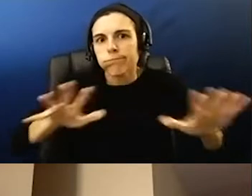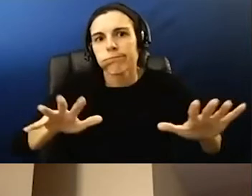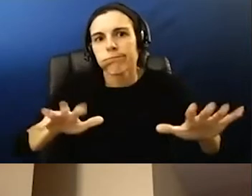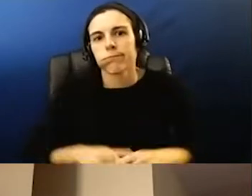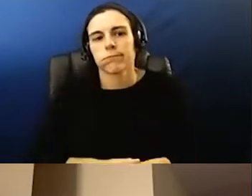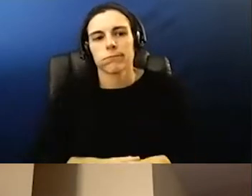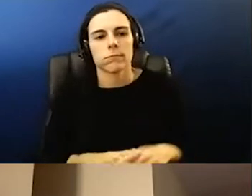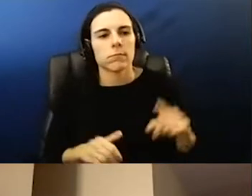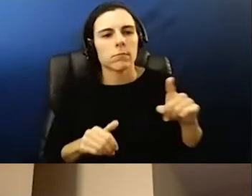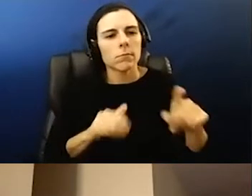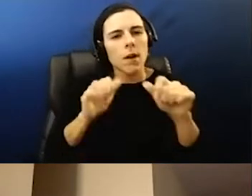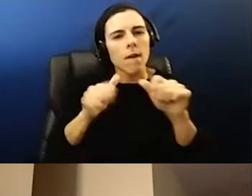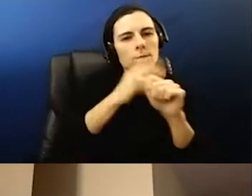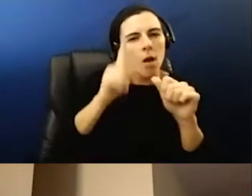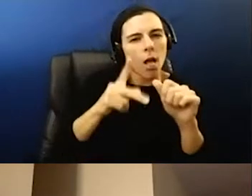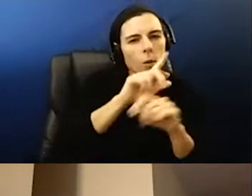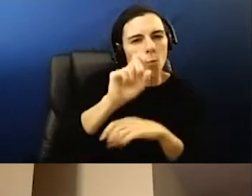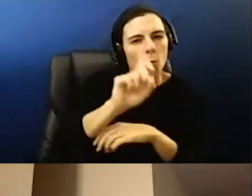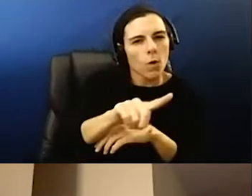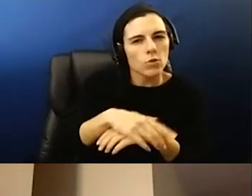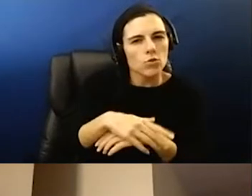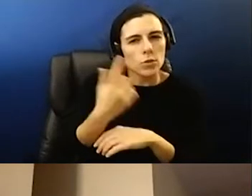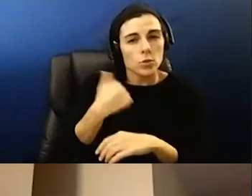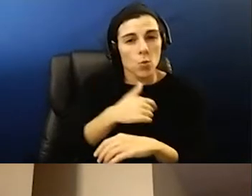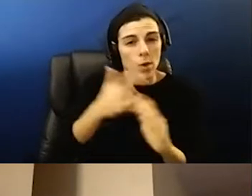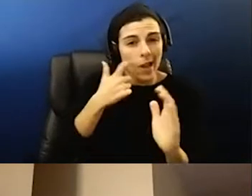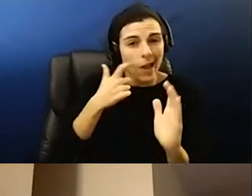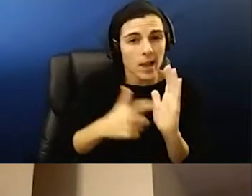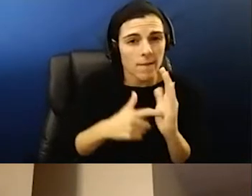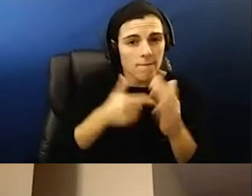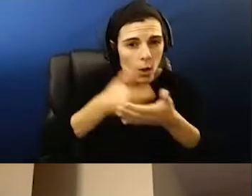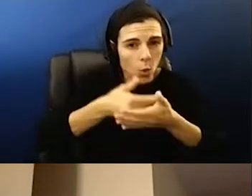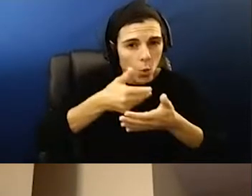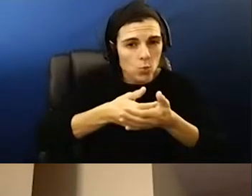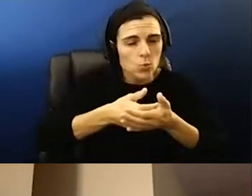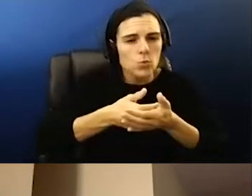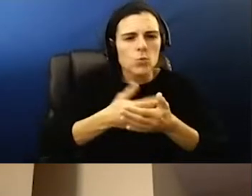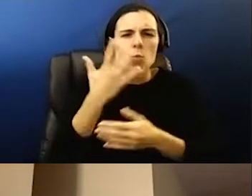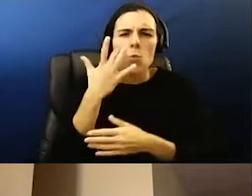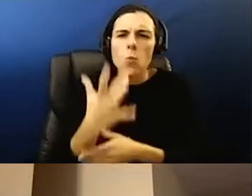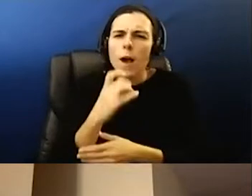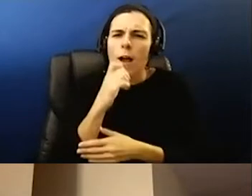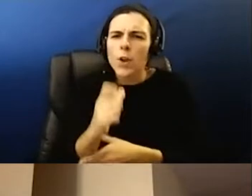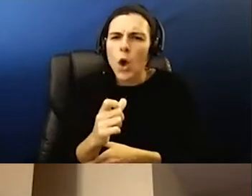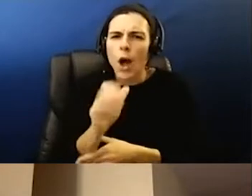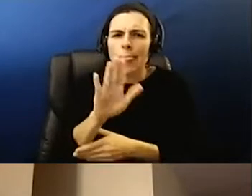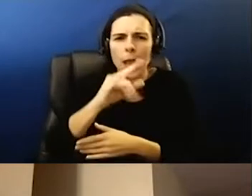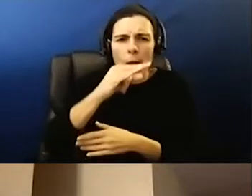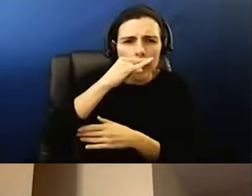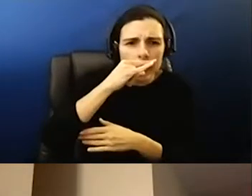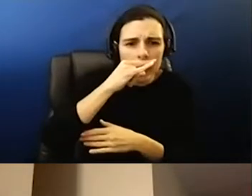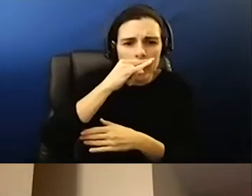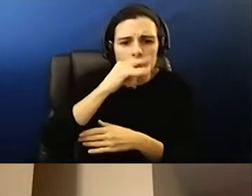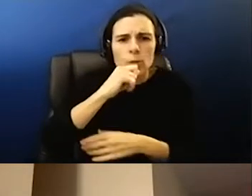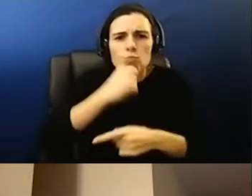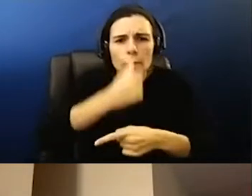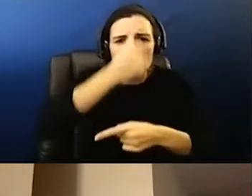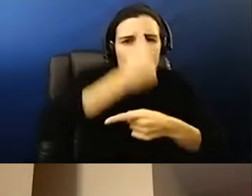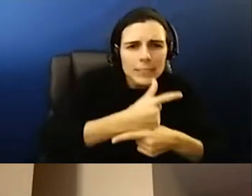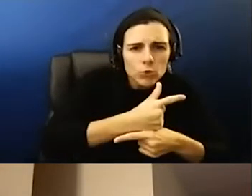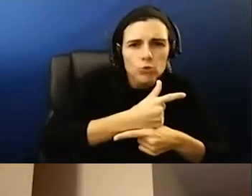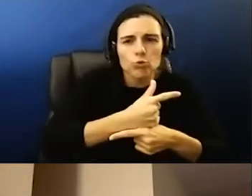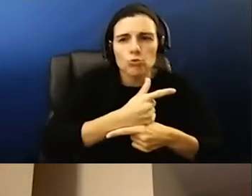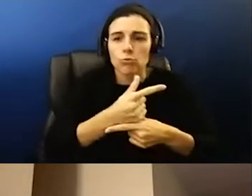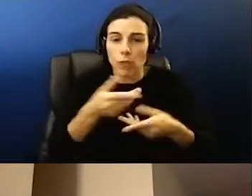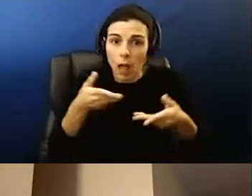up question to that. So when we identify close contact, why aren't their siblings or why are their siblings still allowed to attend